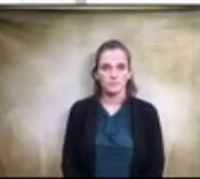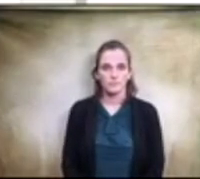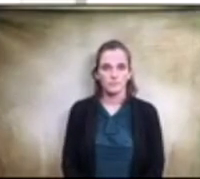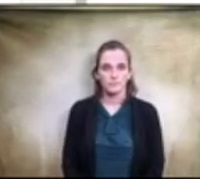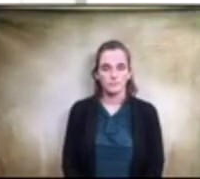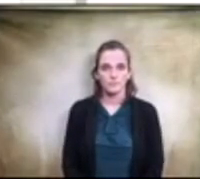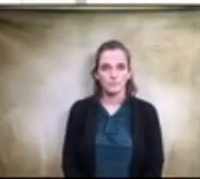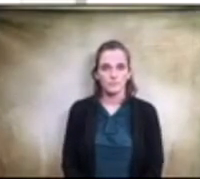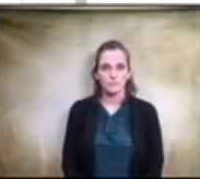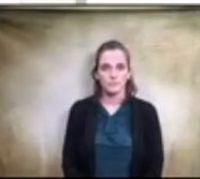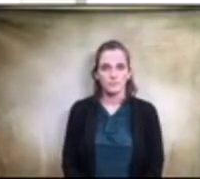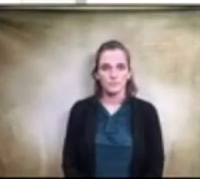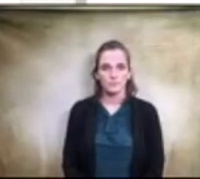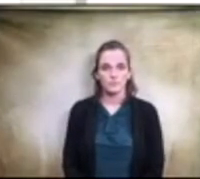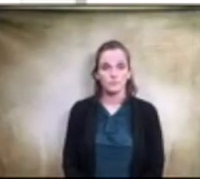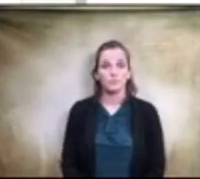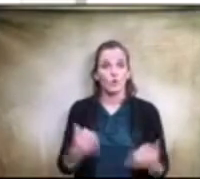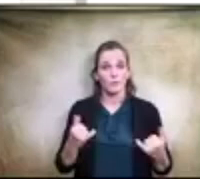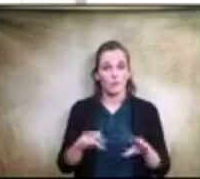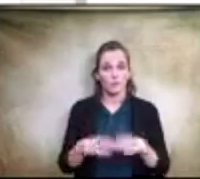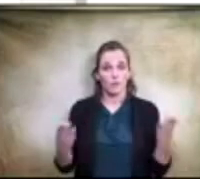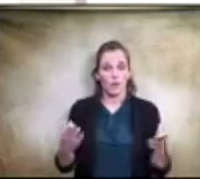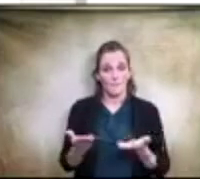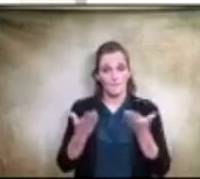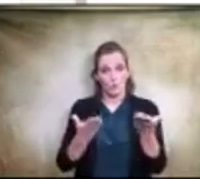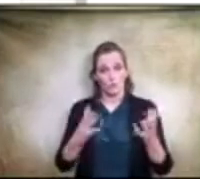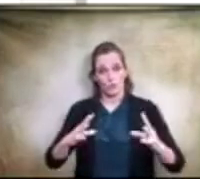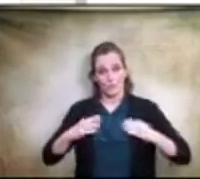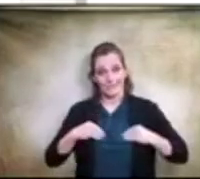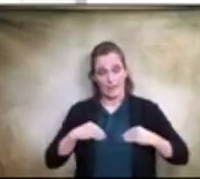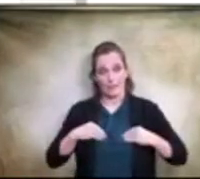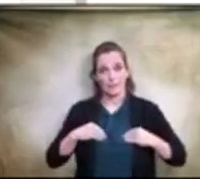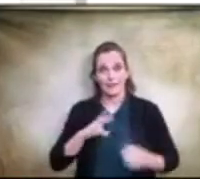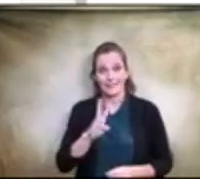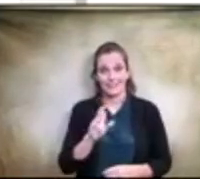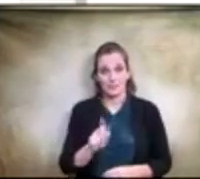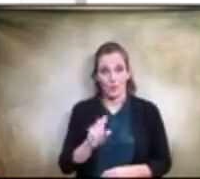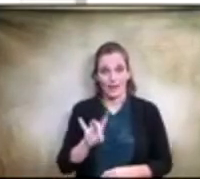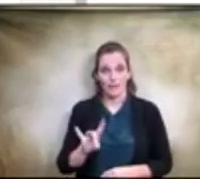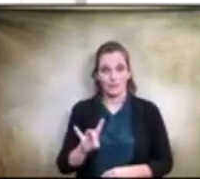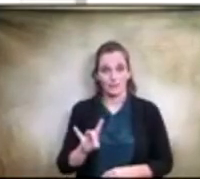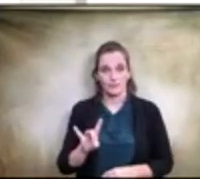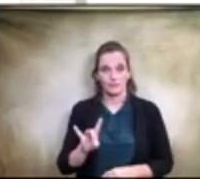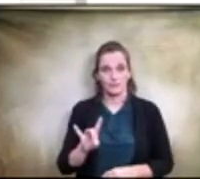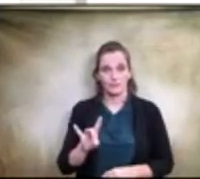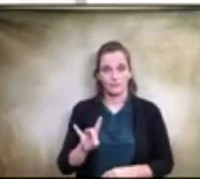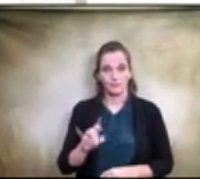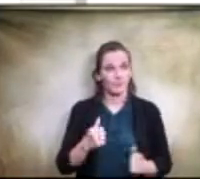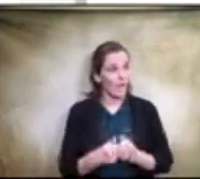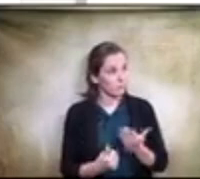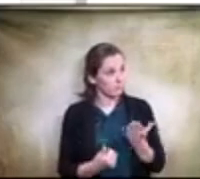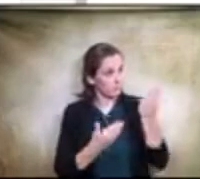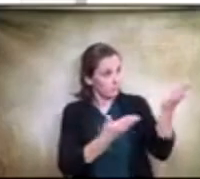i'll make right i'll entertain a motion to accept items 6.8 i'll make a motion for